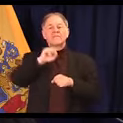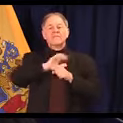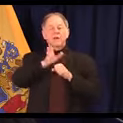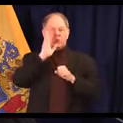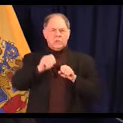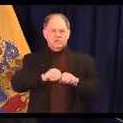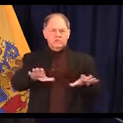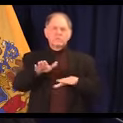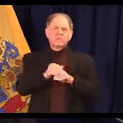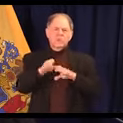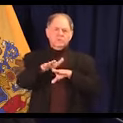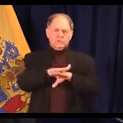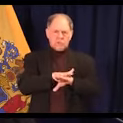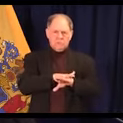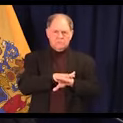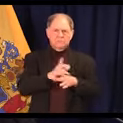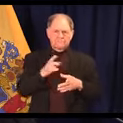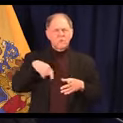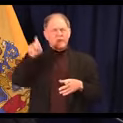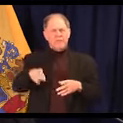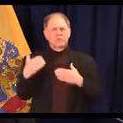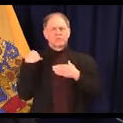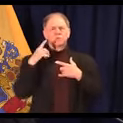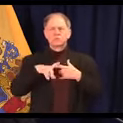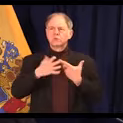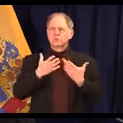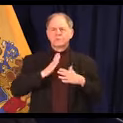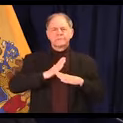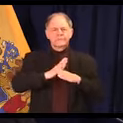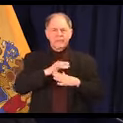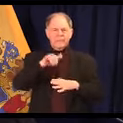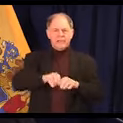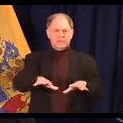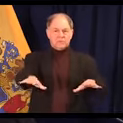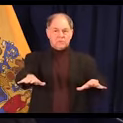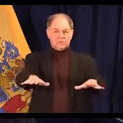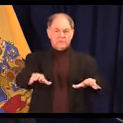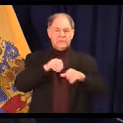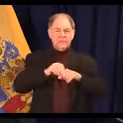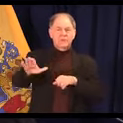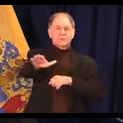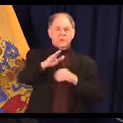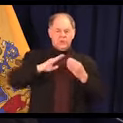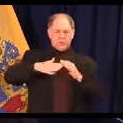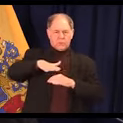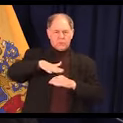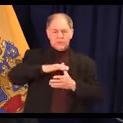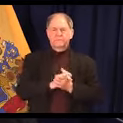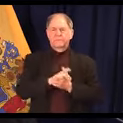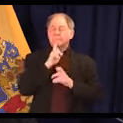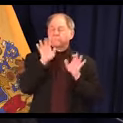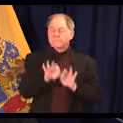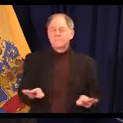us must take personal responsibility for breaking the cycle of this outbreak in our communities. It is